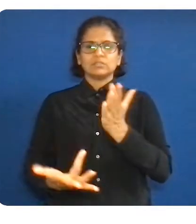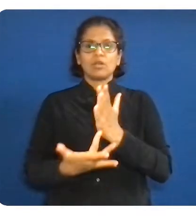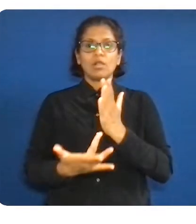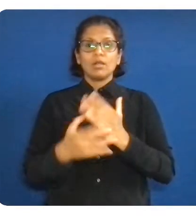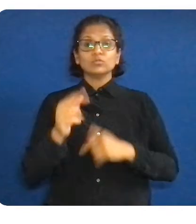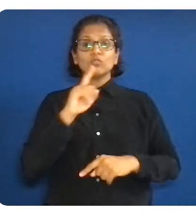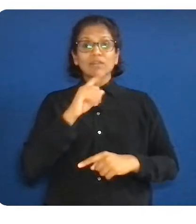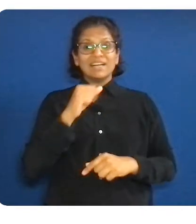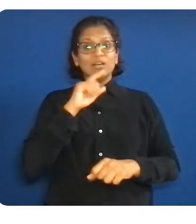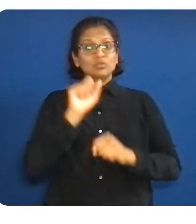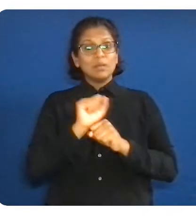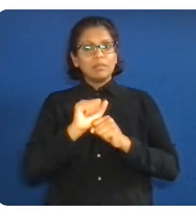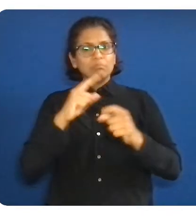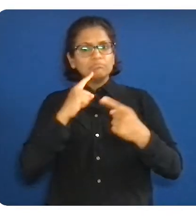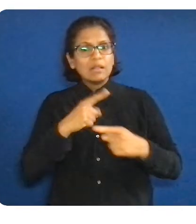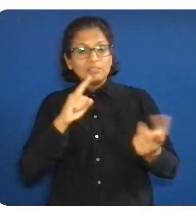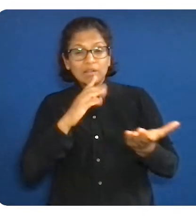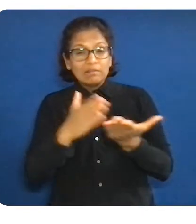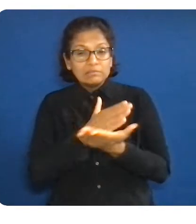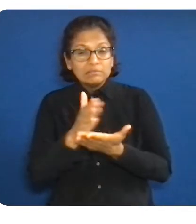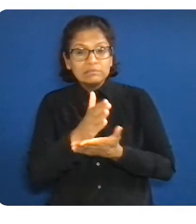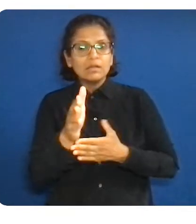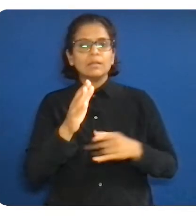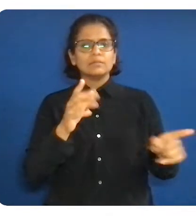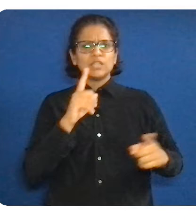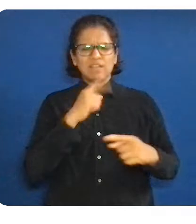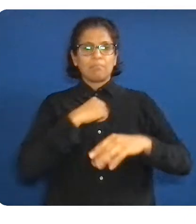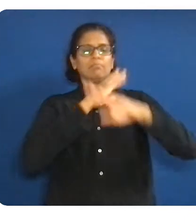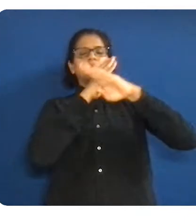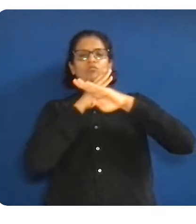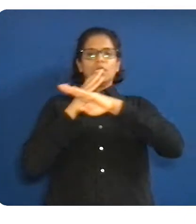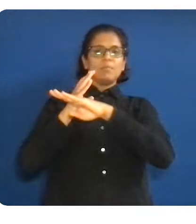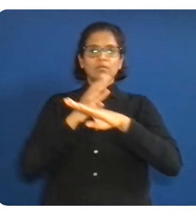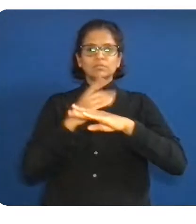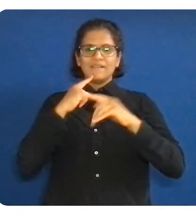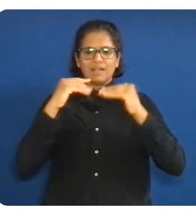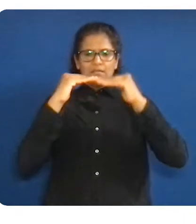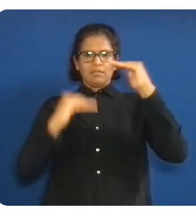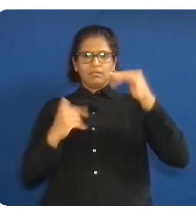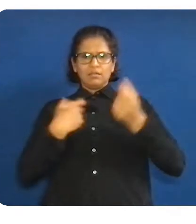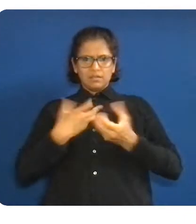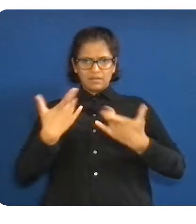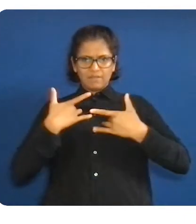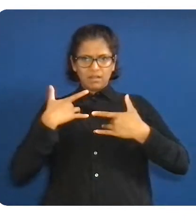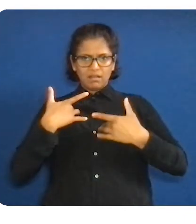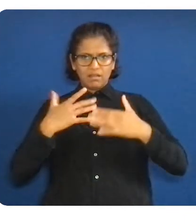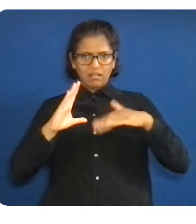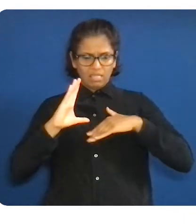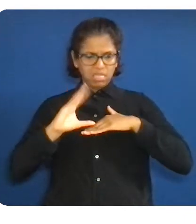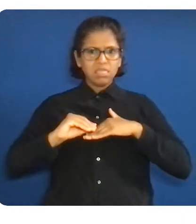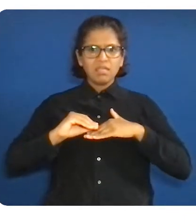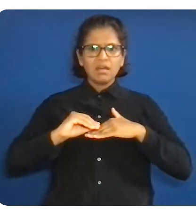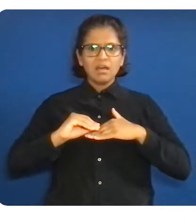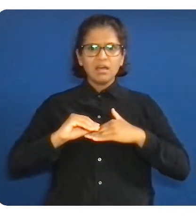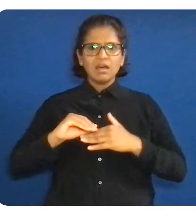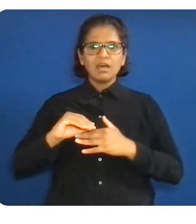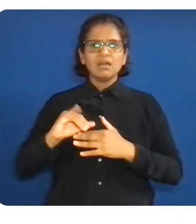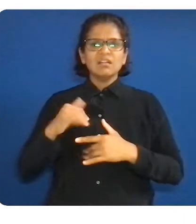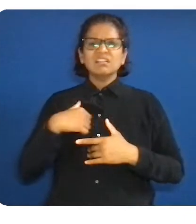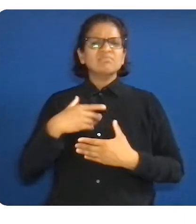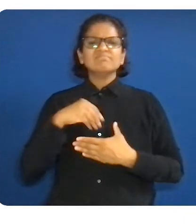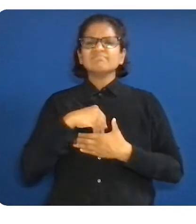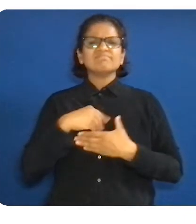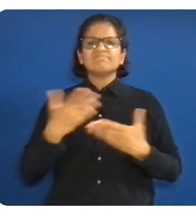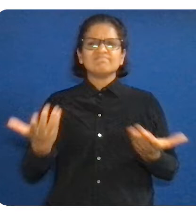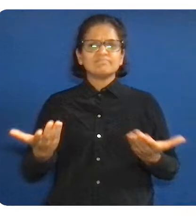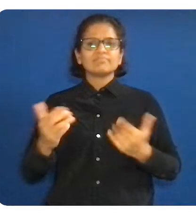once on the inside. It's that sinking feeling of doubt in our abilities and a feeling like a fraud or